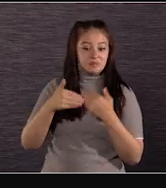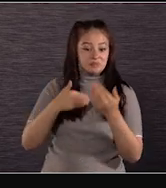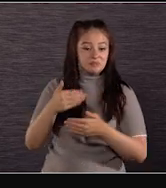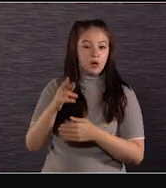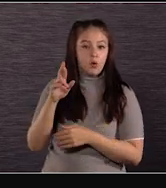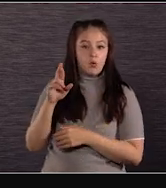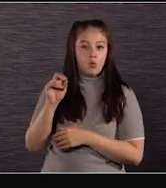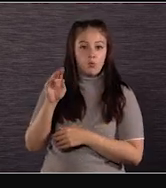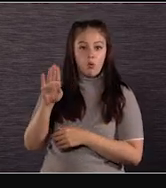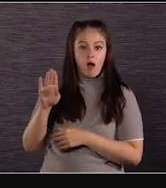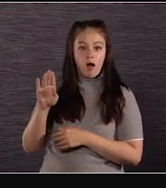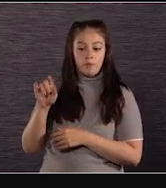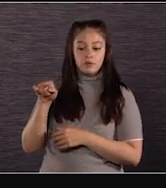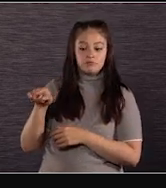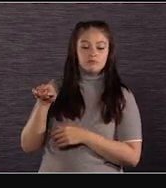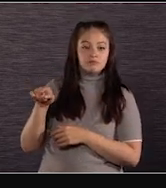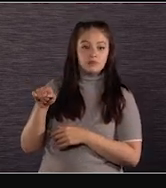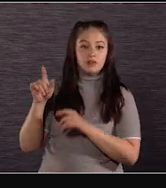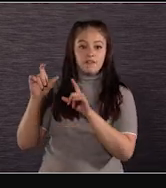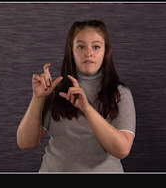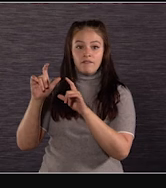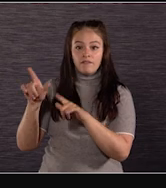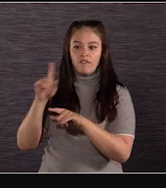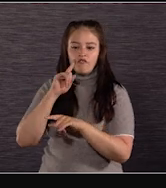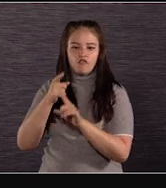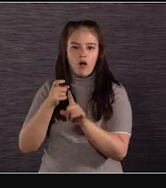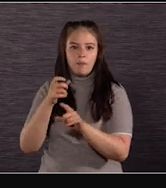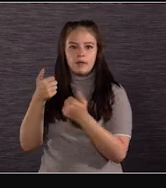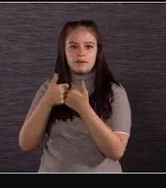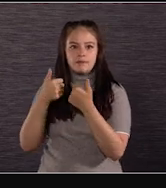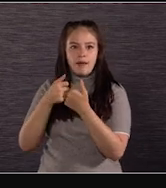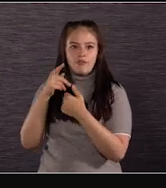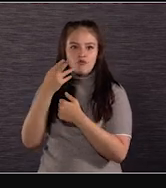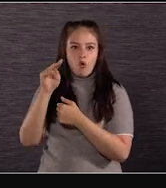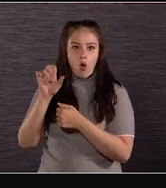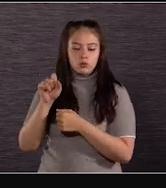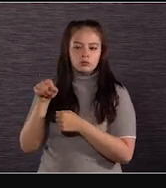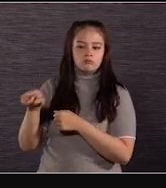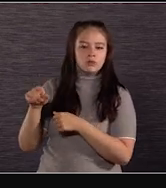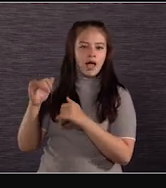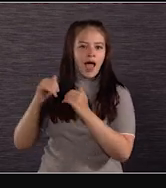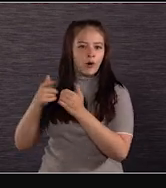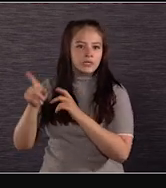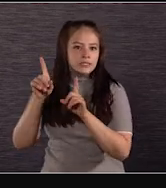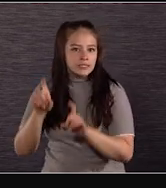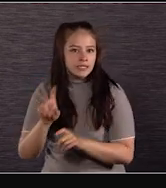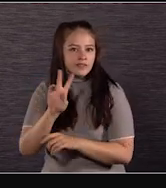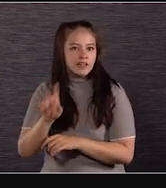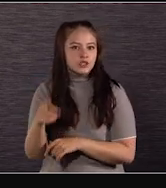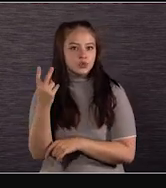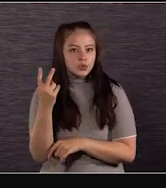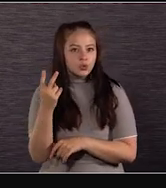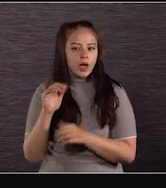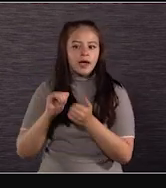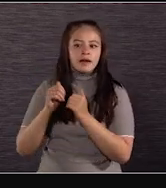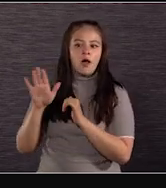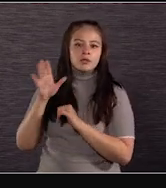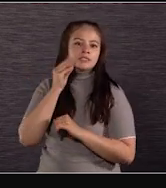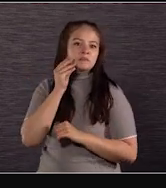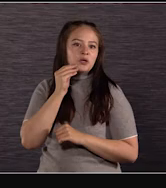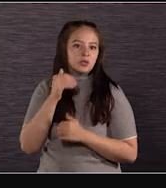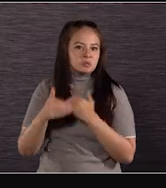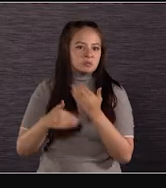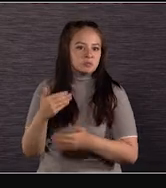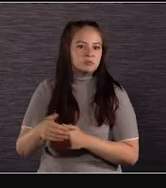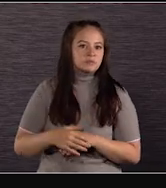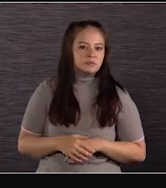Rob McLaughlin, the cinematographer from Game of Thrones, you can see how he tested the camera and what his thoughts are in the video.